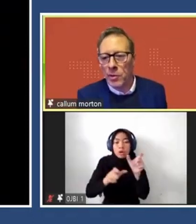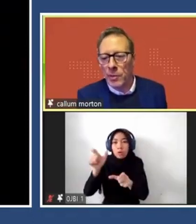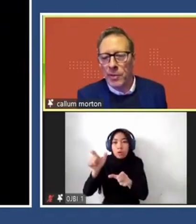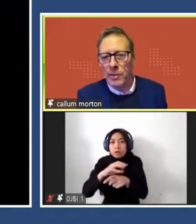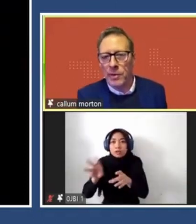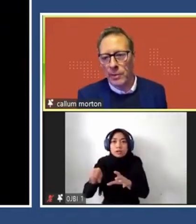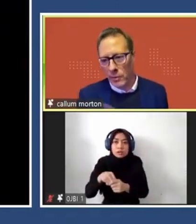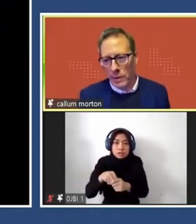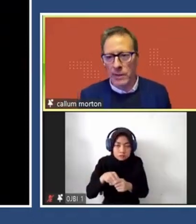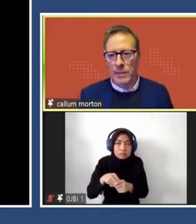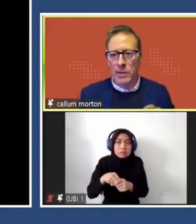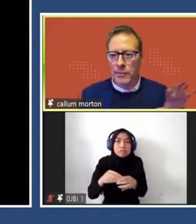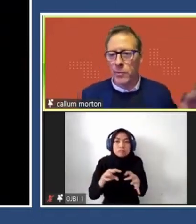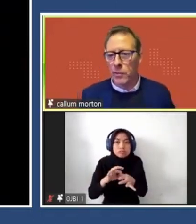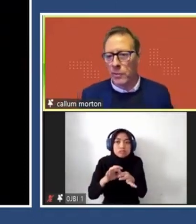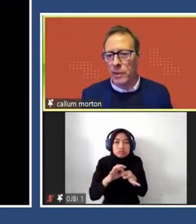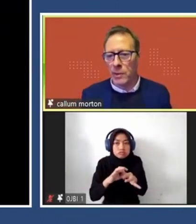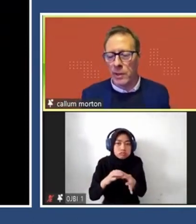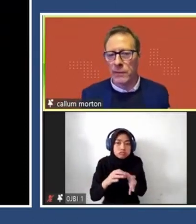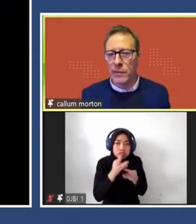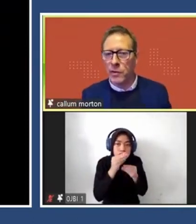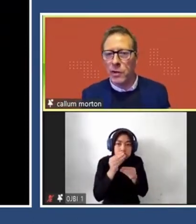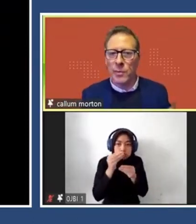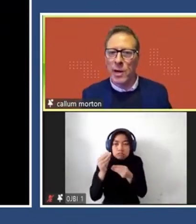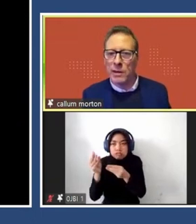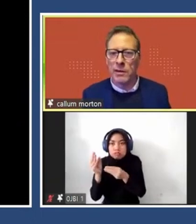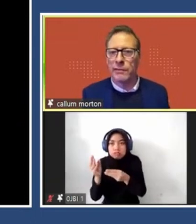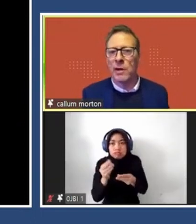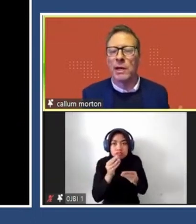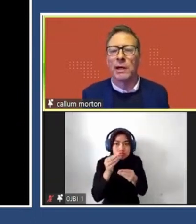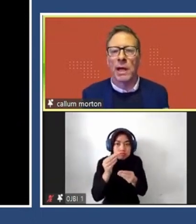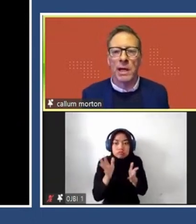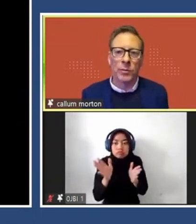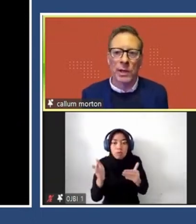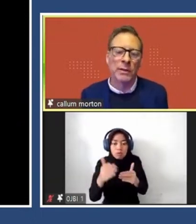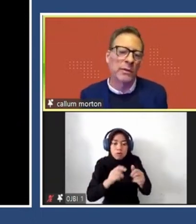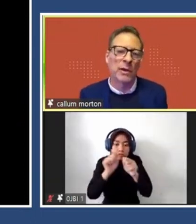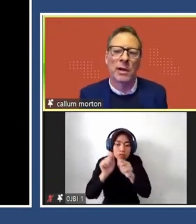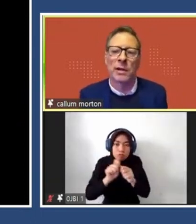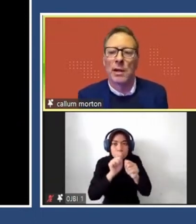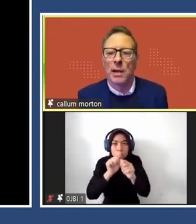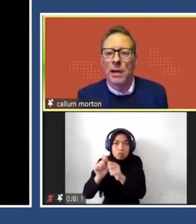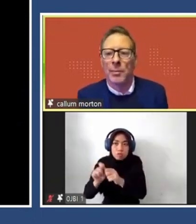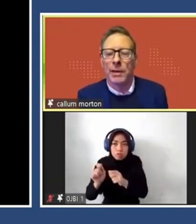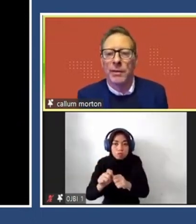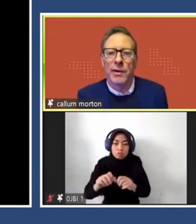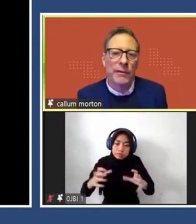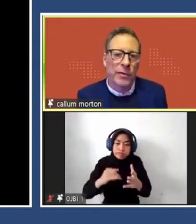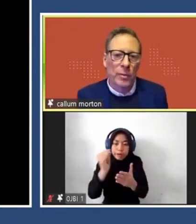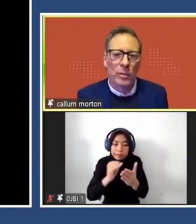hybridised workshops sitting between, as I mentioned before, you know, a kind of studio practice in fine art and one in design.